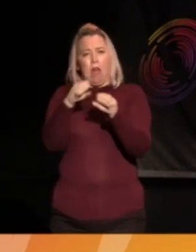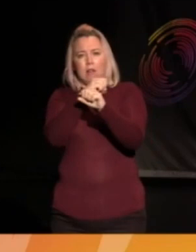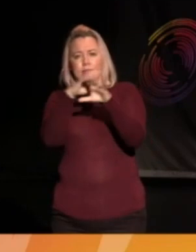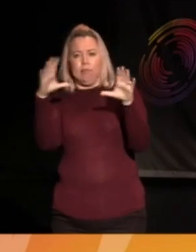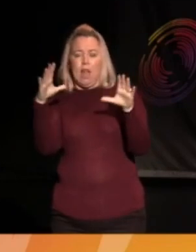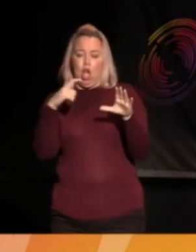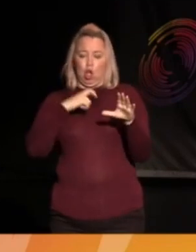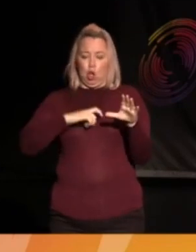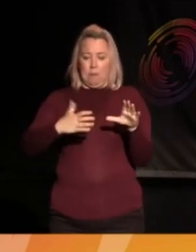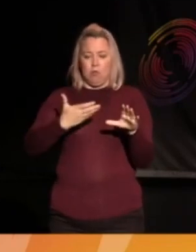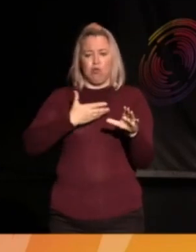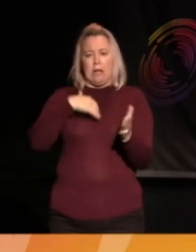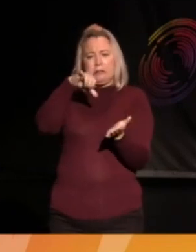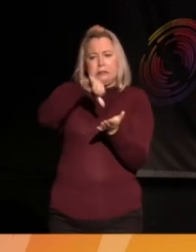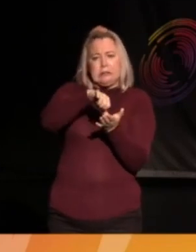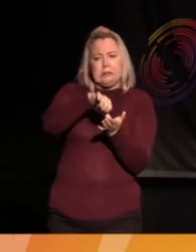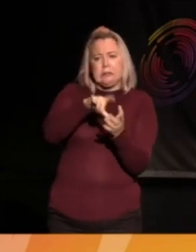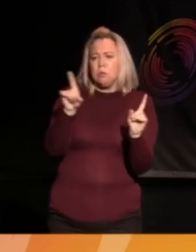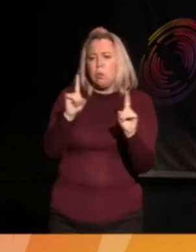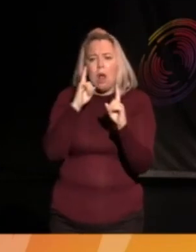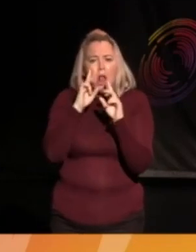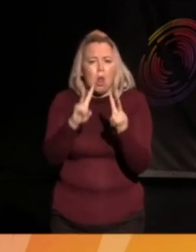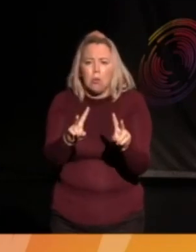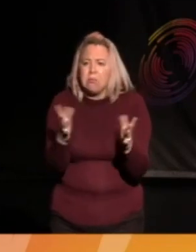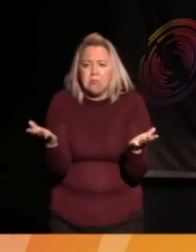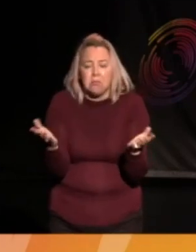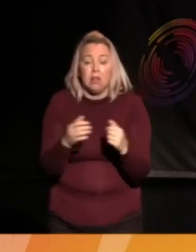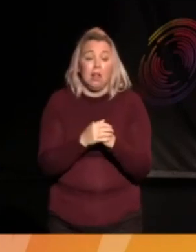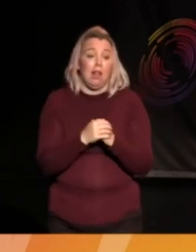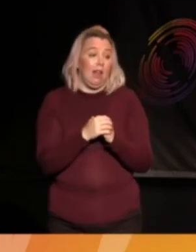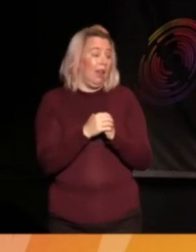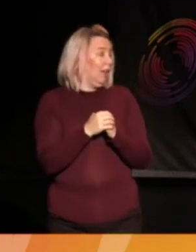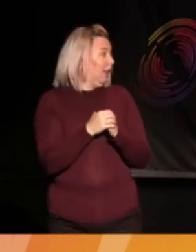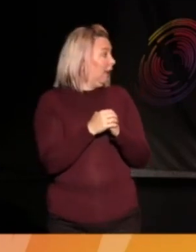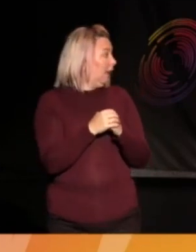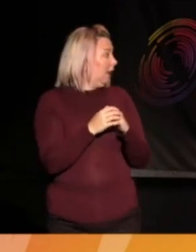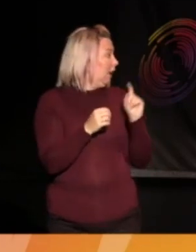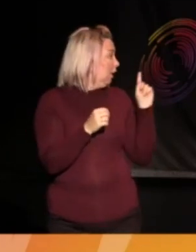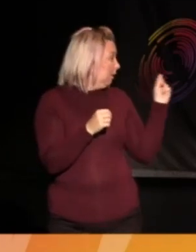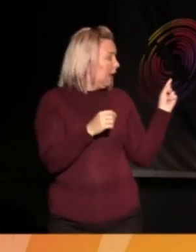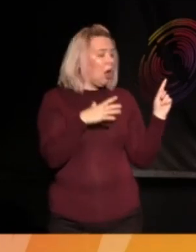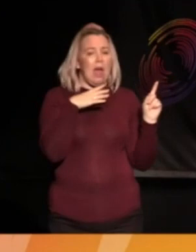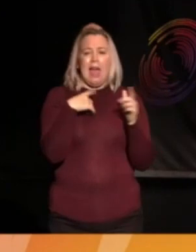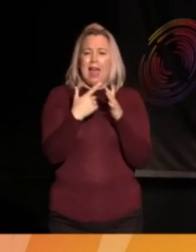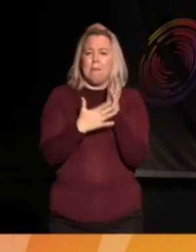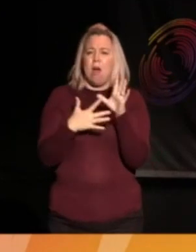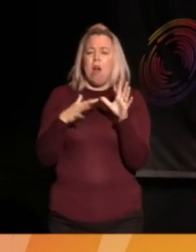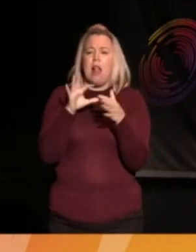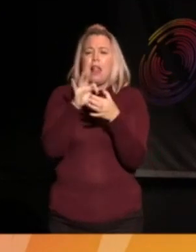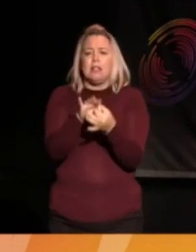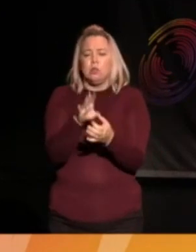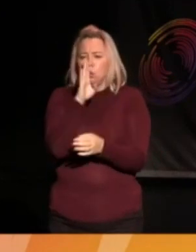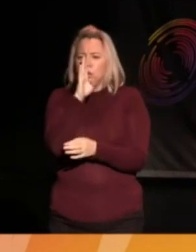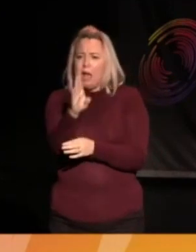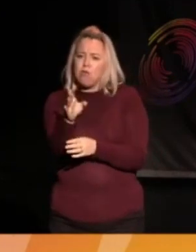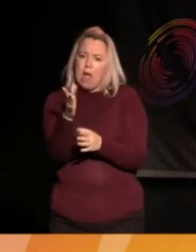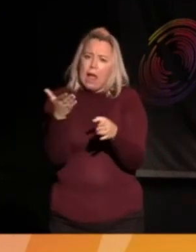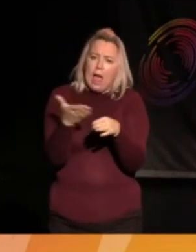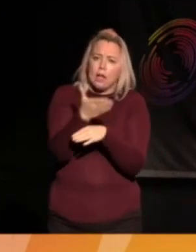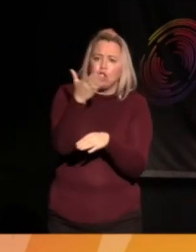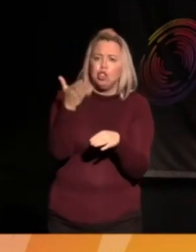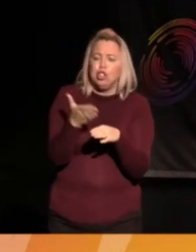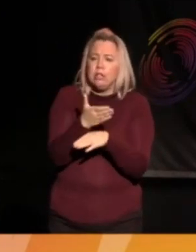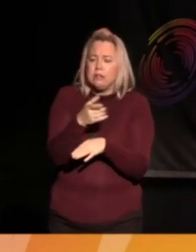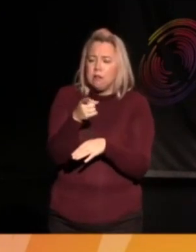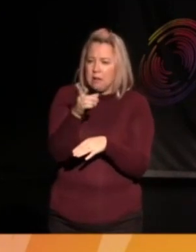Emma, I was going to come to you because you are obviously interested in direct action. Yeah. And people find